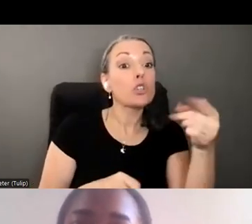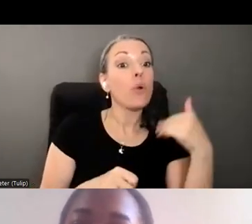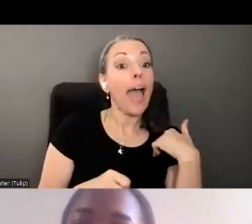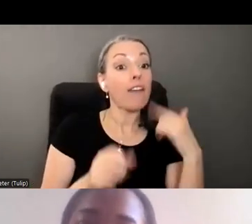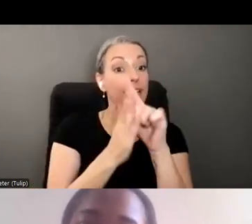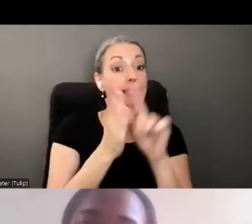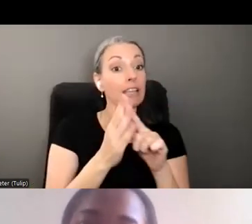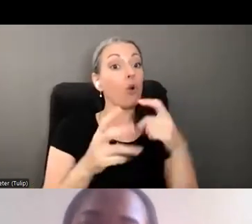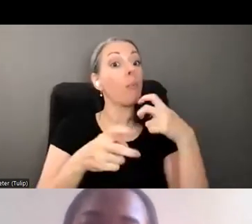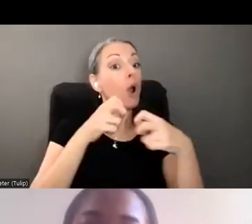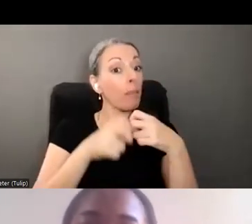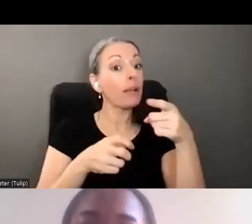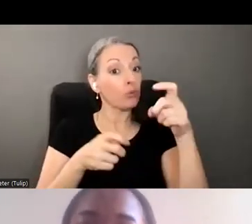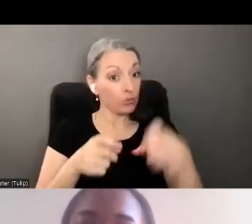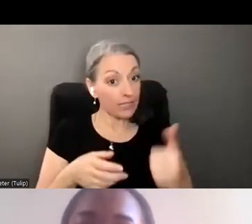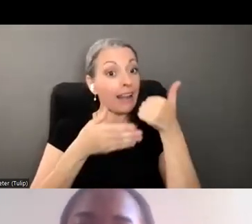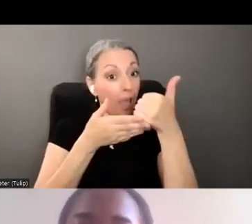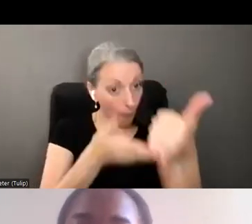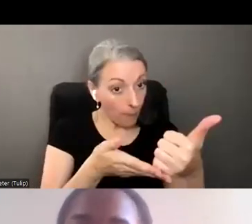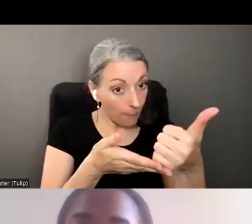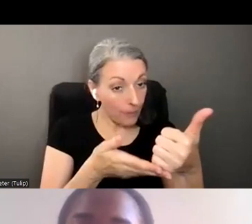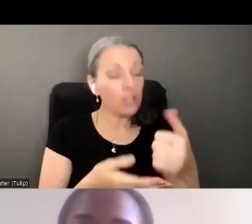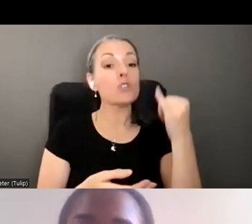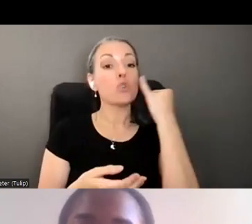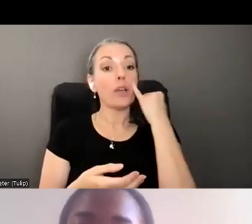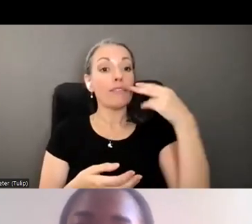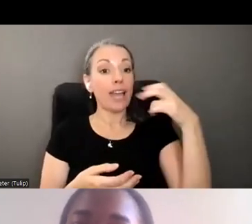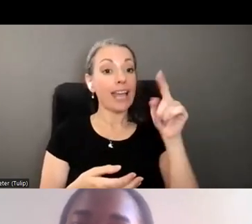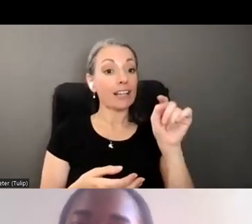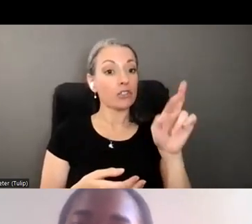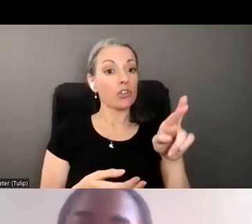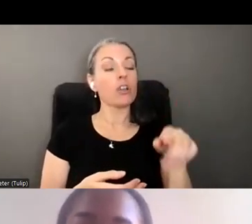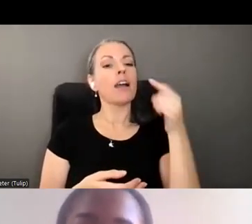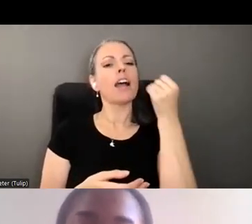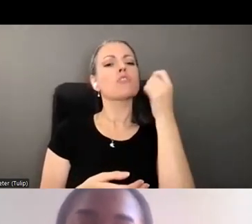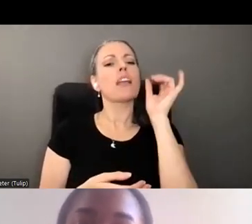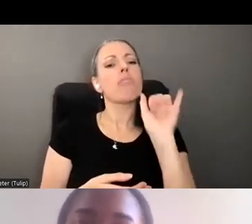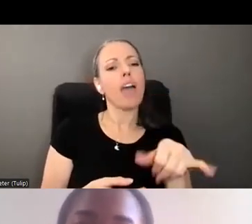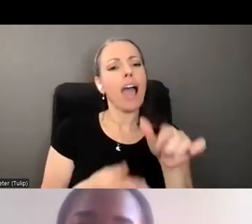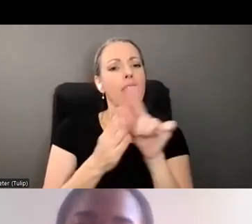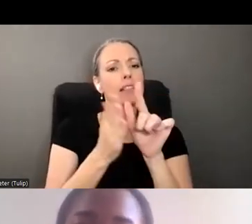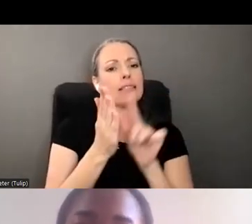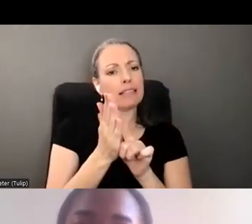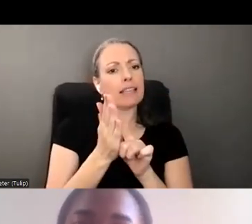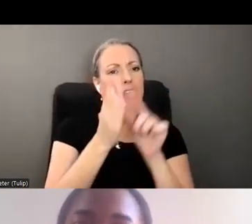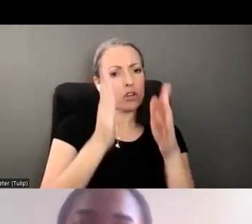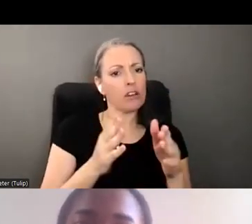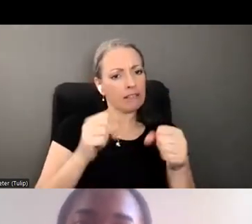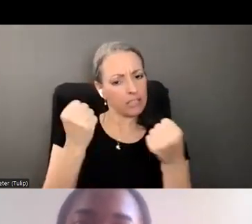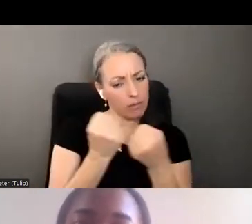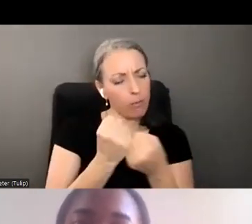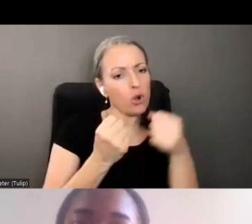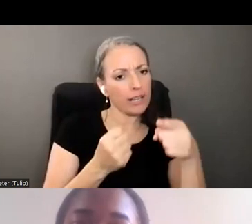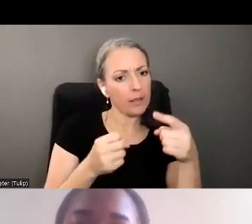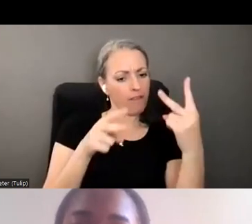problem and that you need help. So if Hector was able to understand that, legal services attorney could assist him in figuring